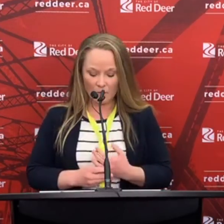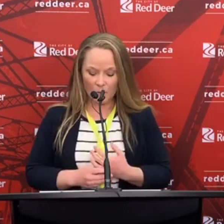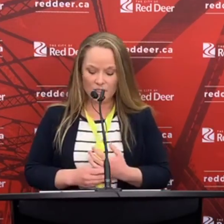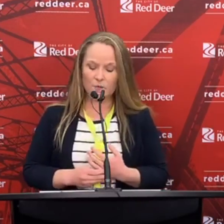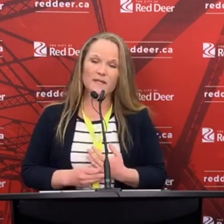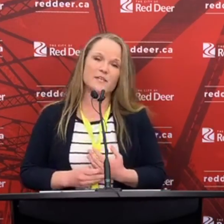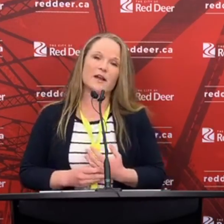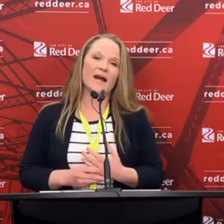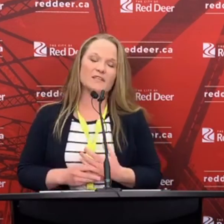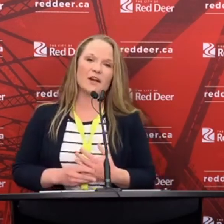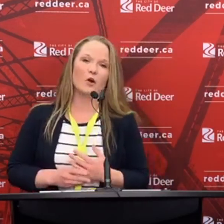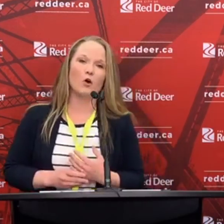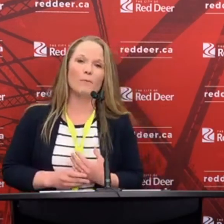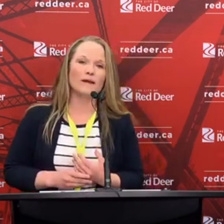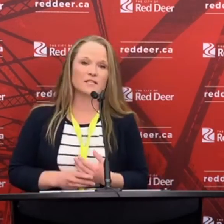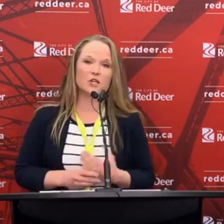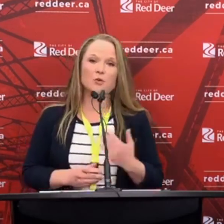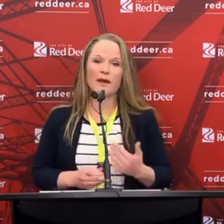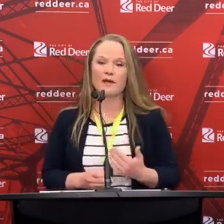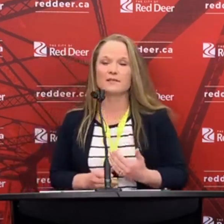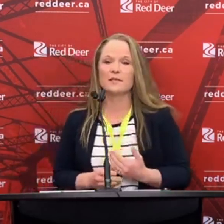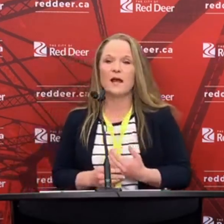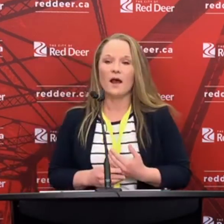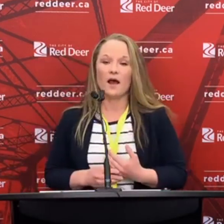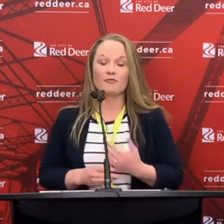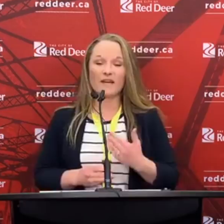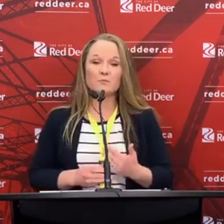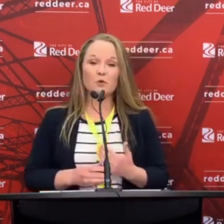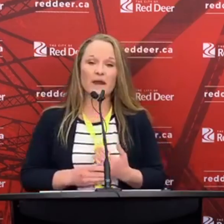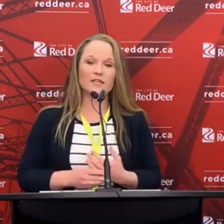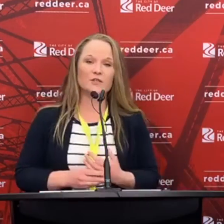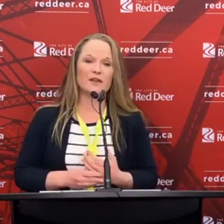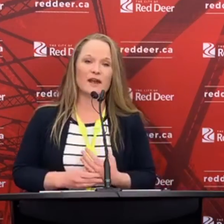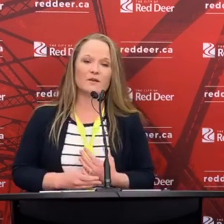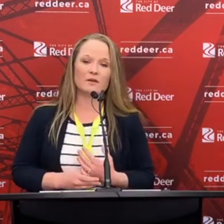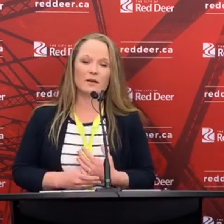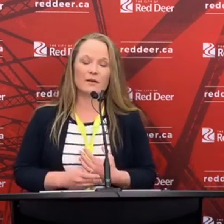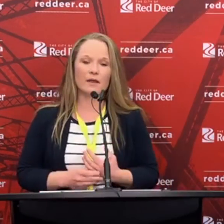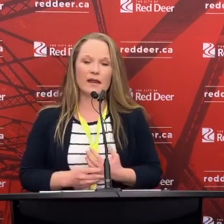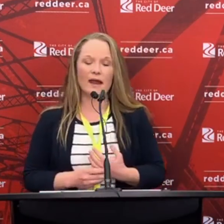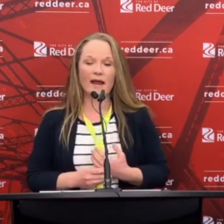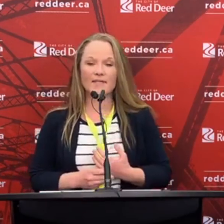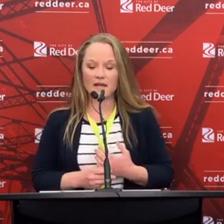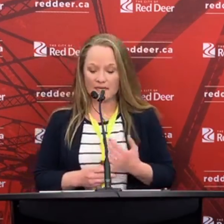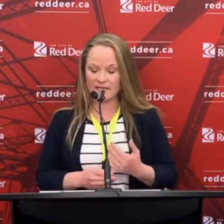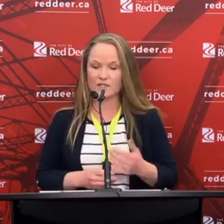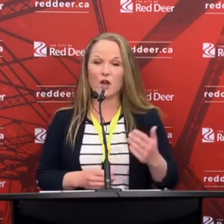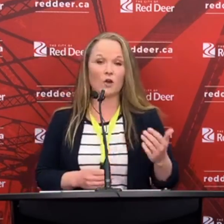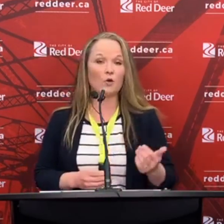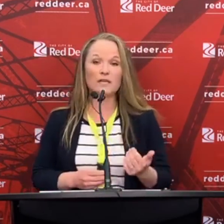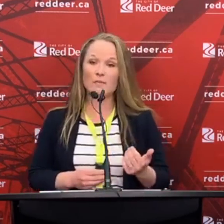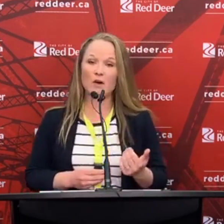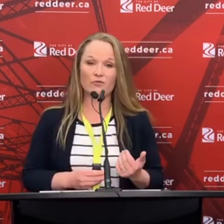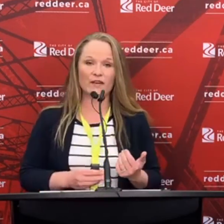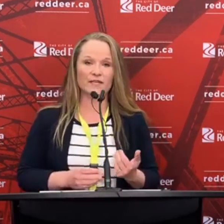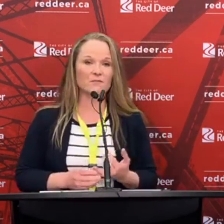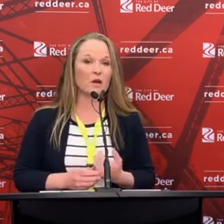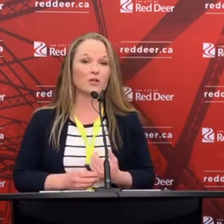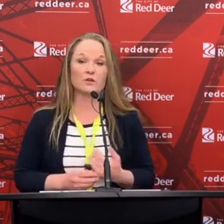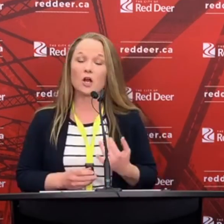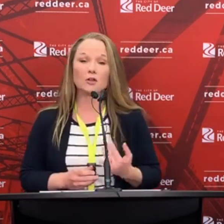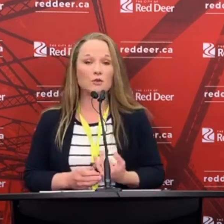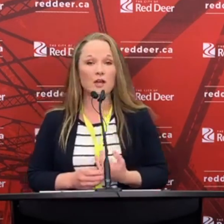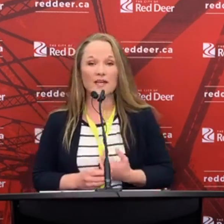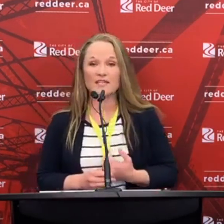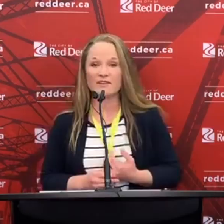other example was Red Deer Active at Home. It's a great Facebook page that has ideas not only about fitness